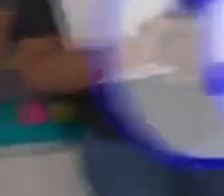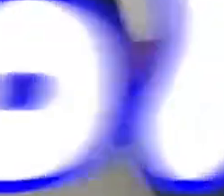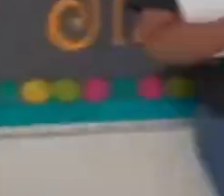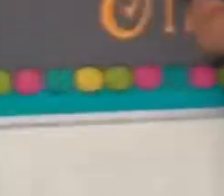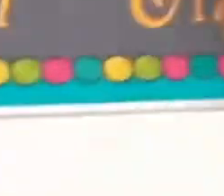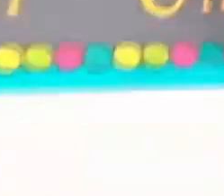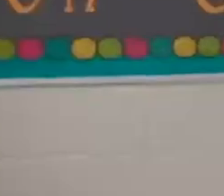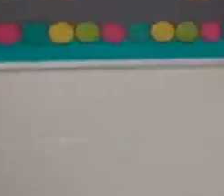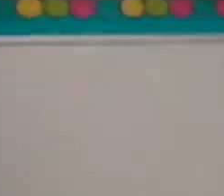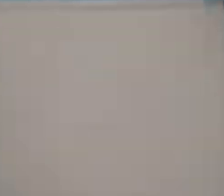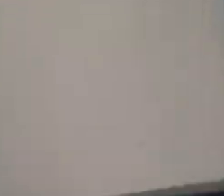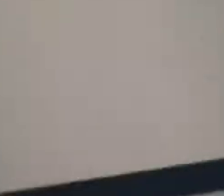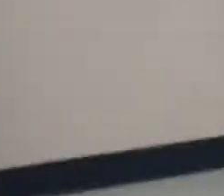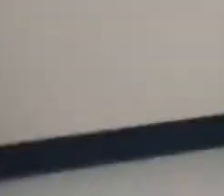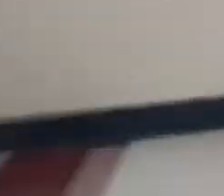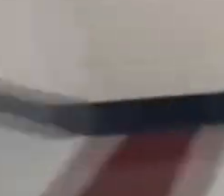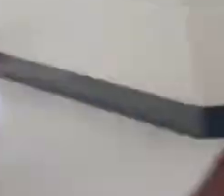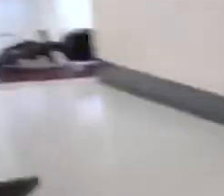six feet